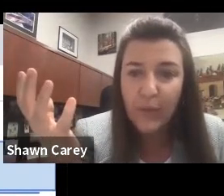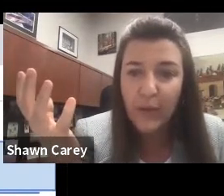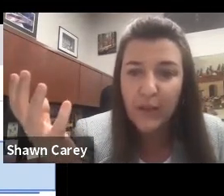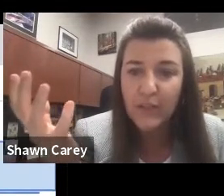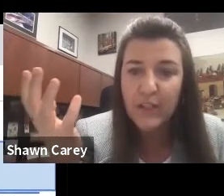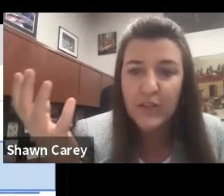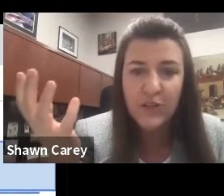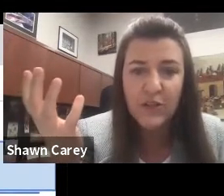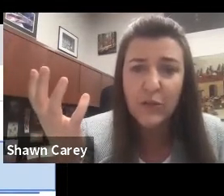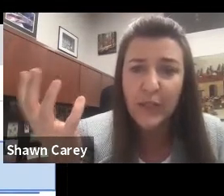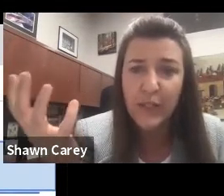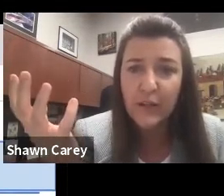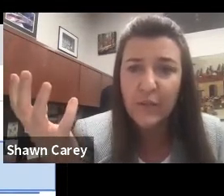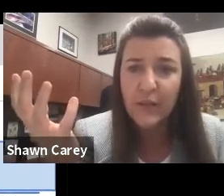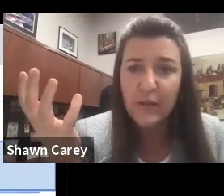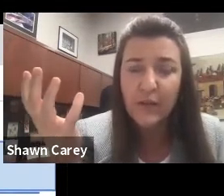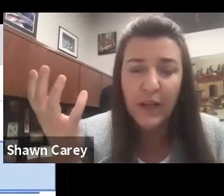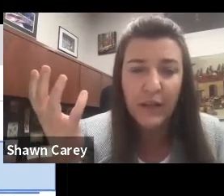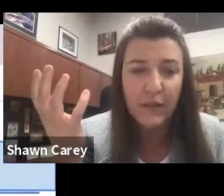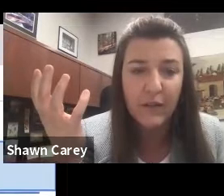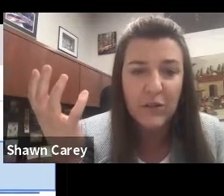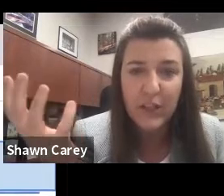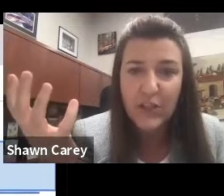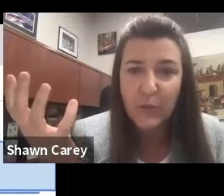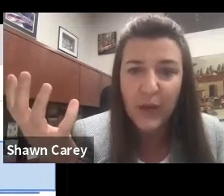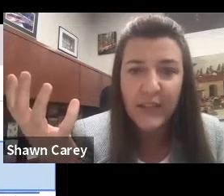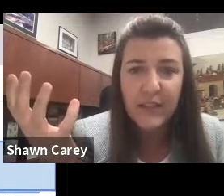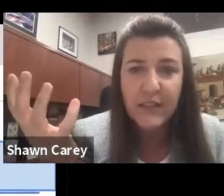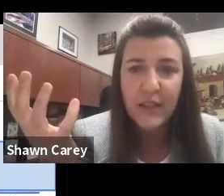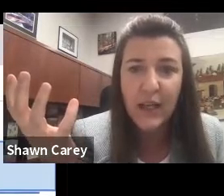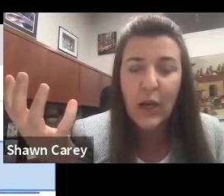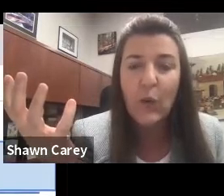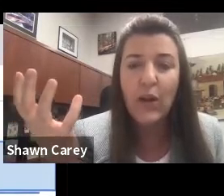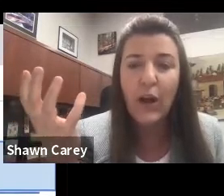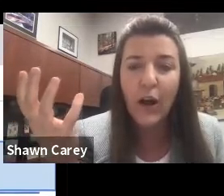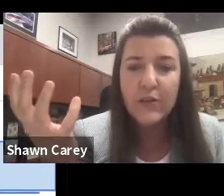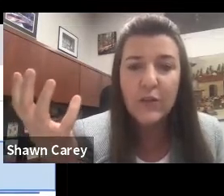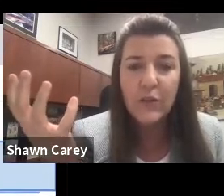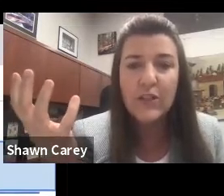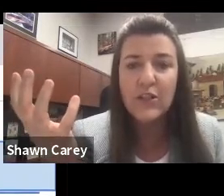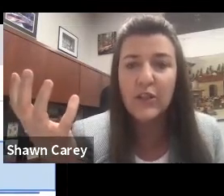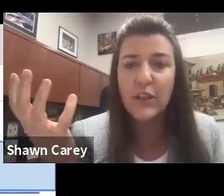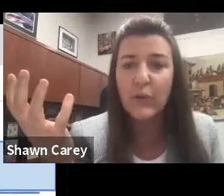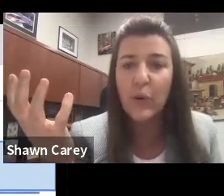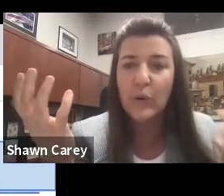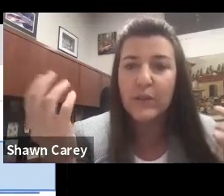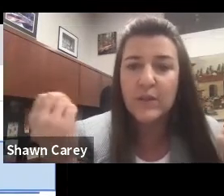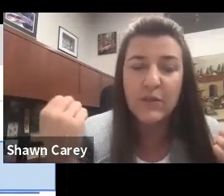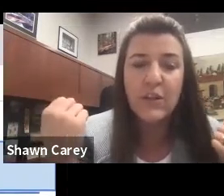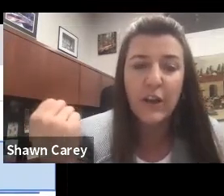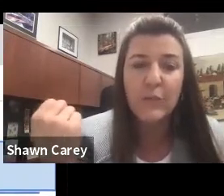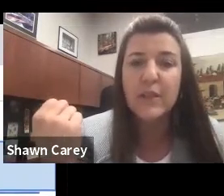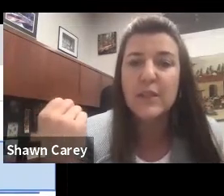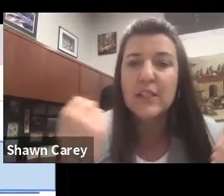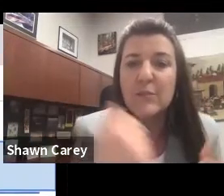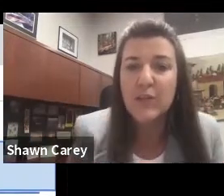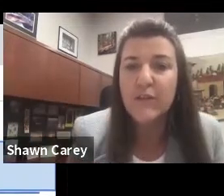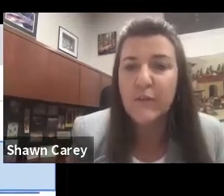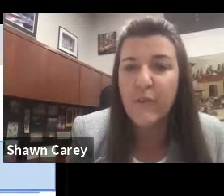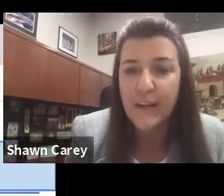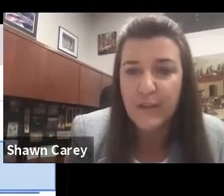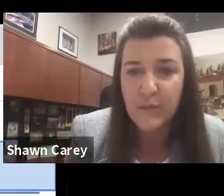program and of the teacher's curriculum and and instructional practice and ensuring that we're holding students harmless